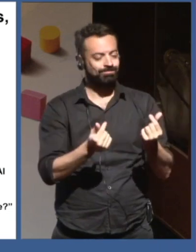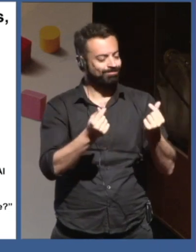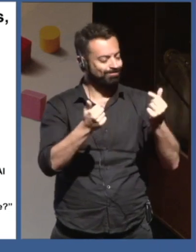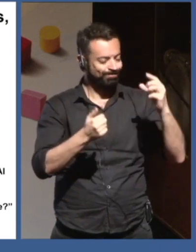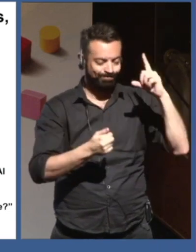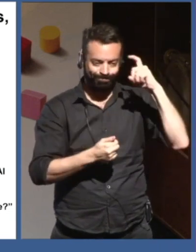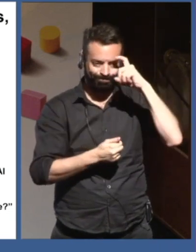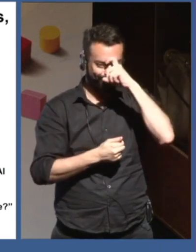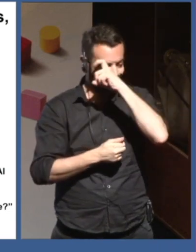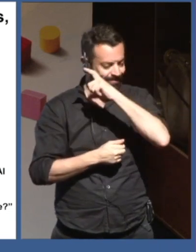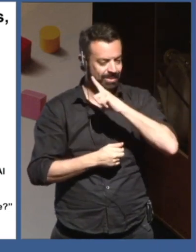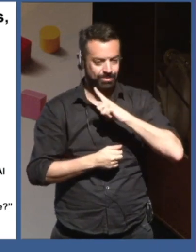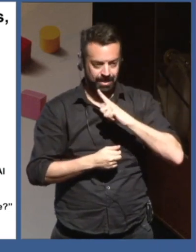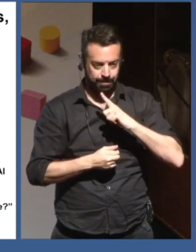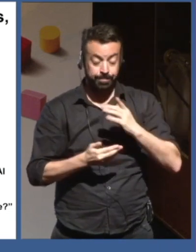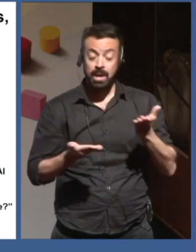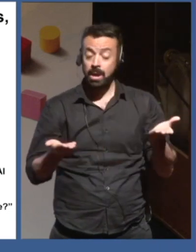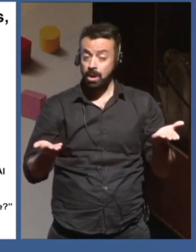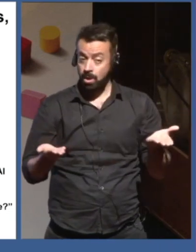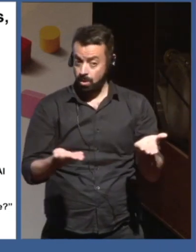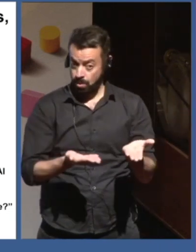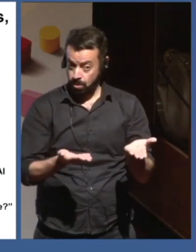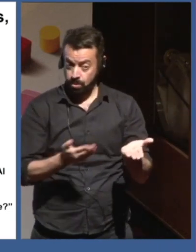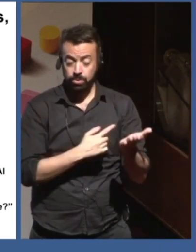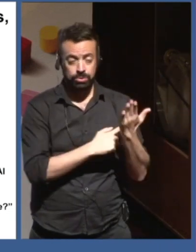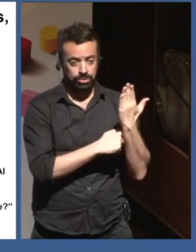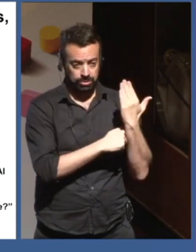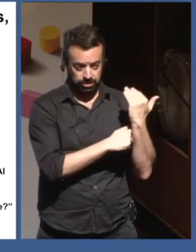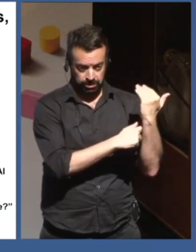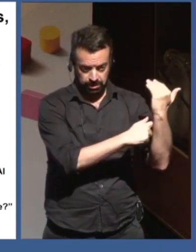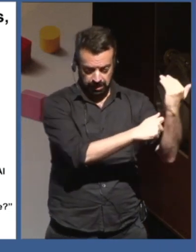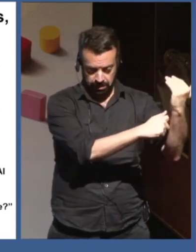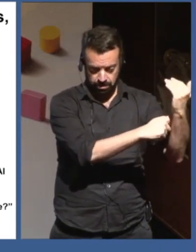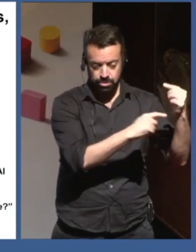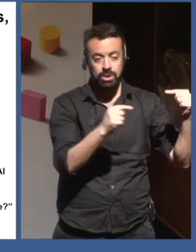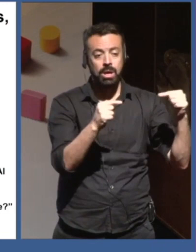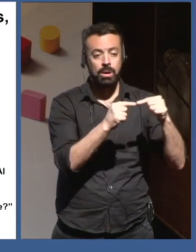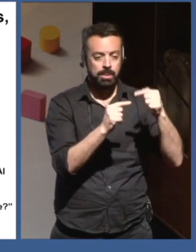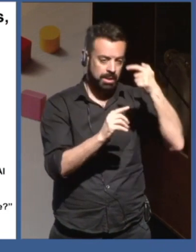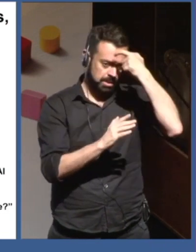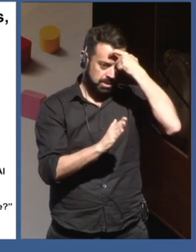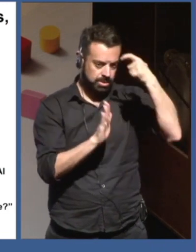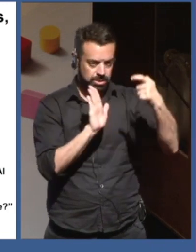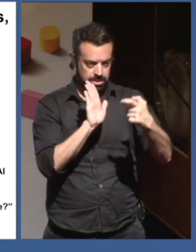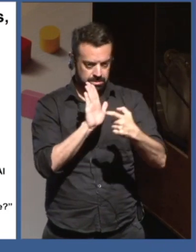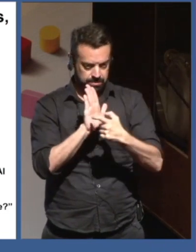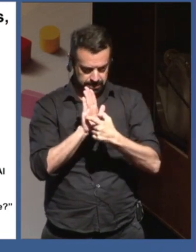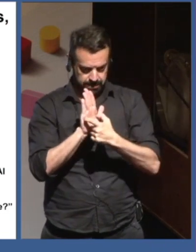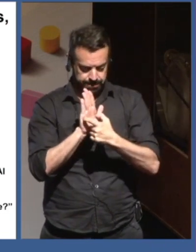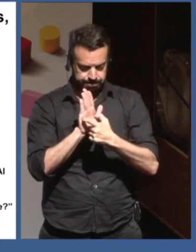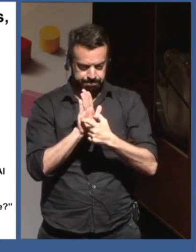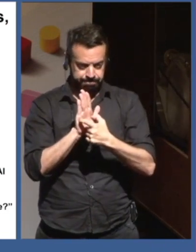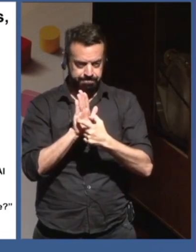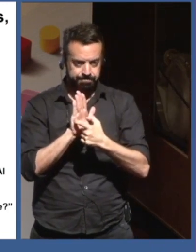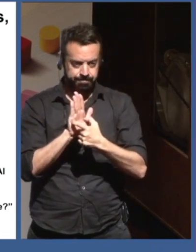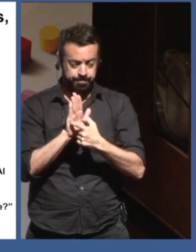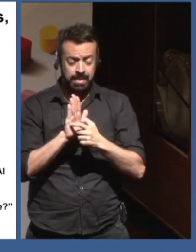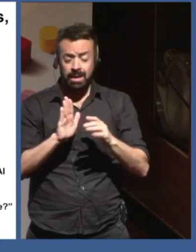rather tomorrow's technology, is AI. And so what is the gist of AI? What